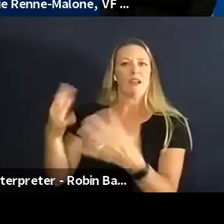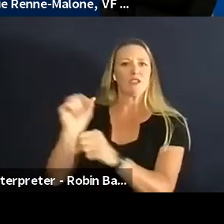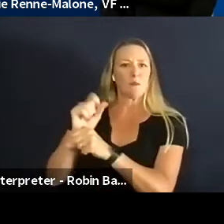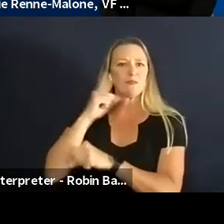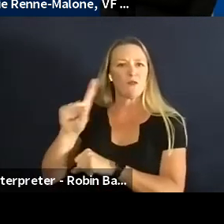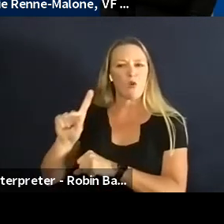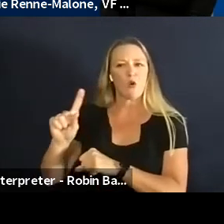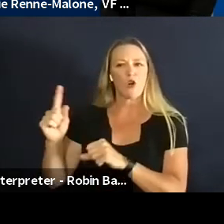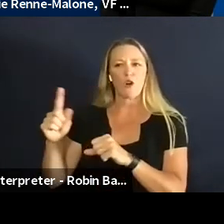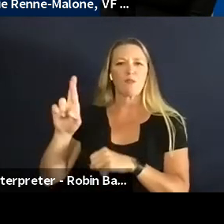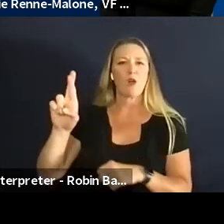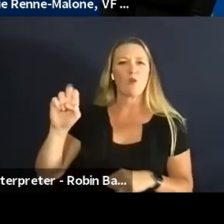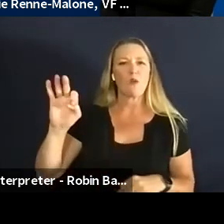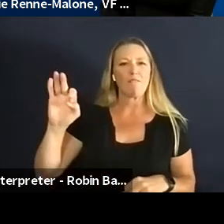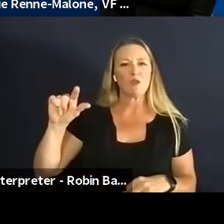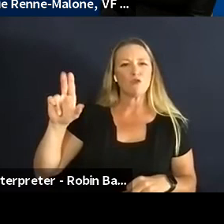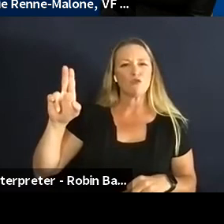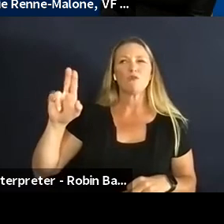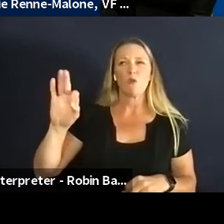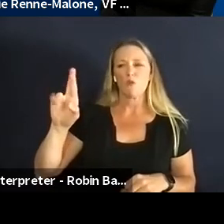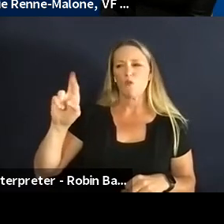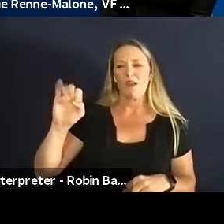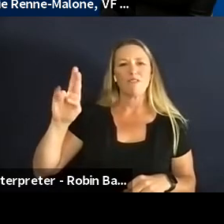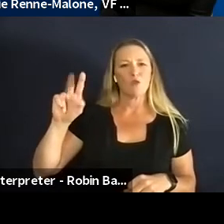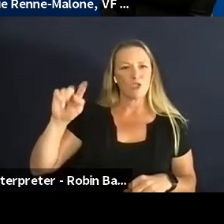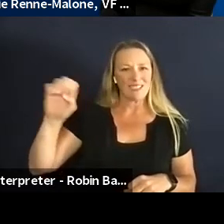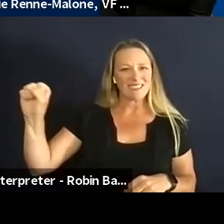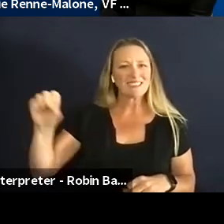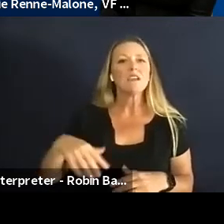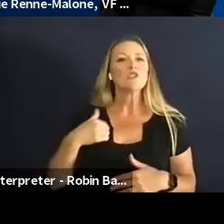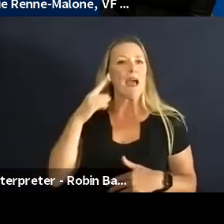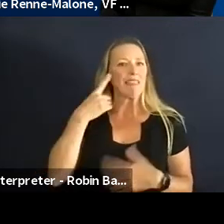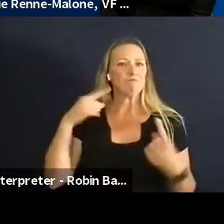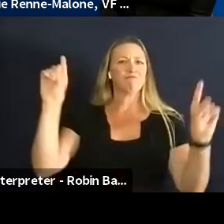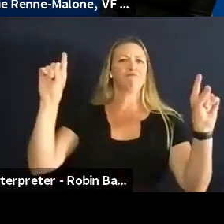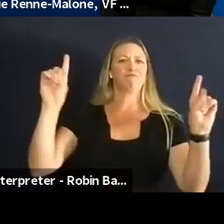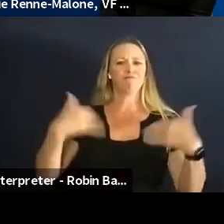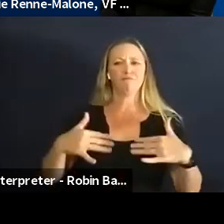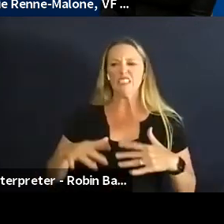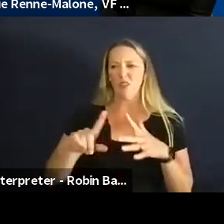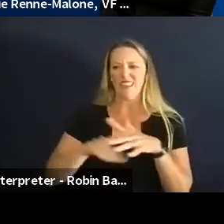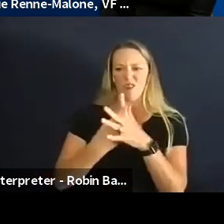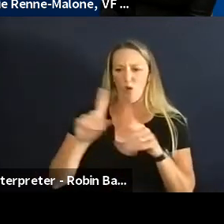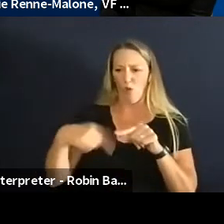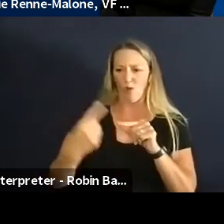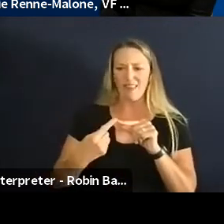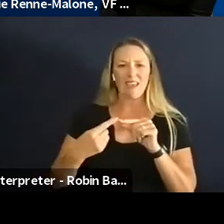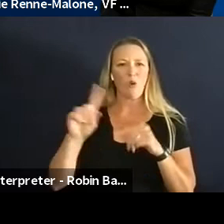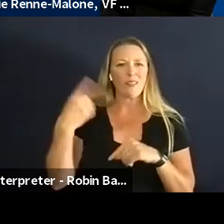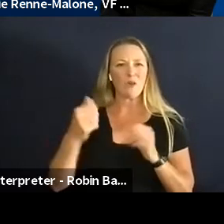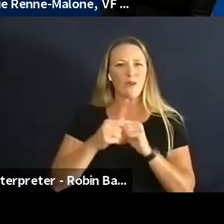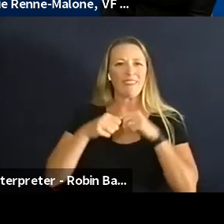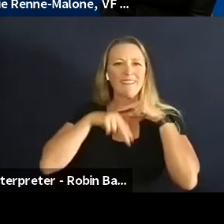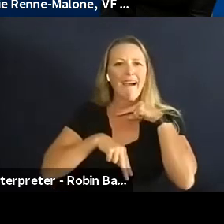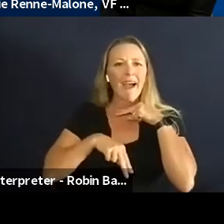successful and moved I think they expanded from the ties to I guess to face masks and